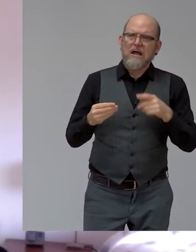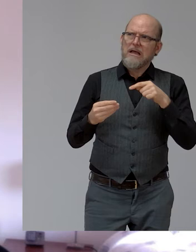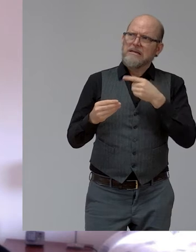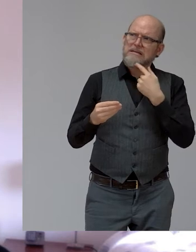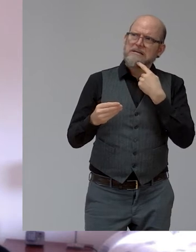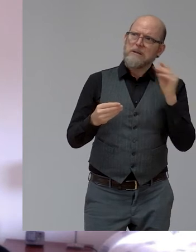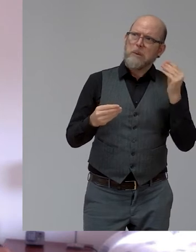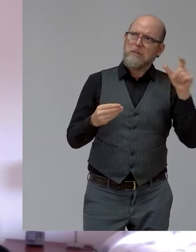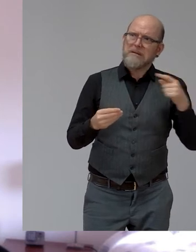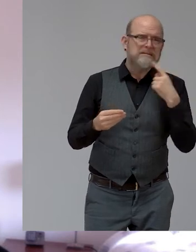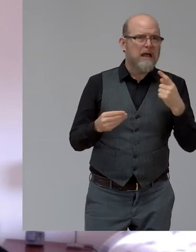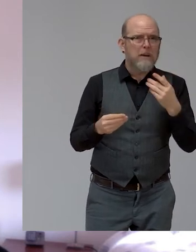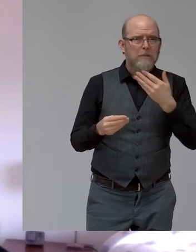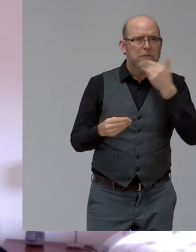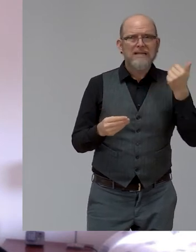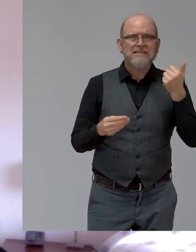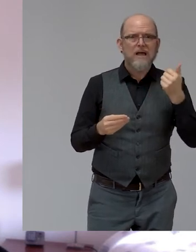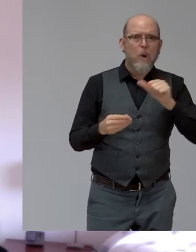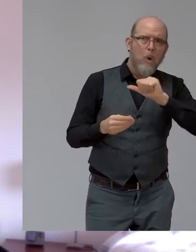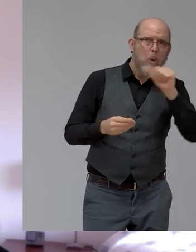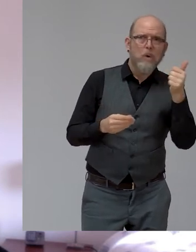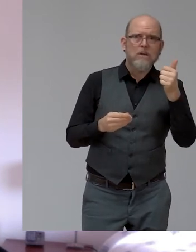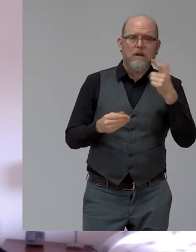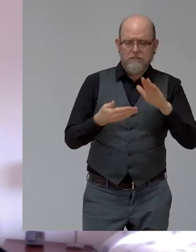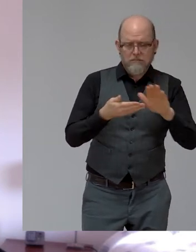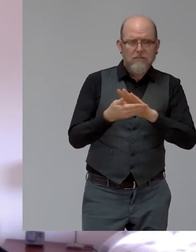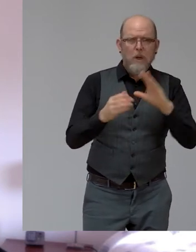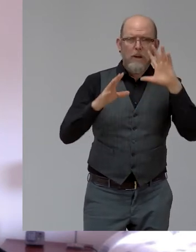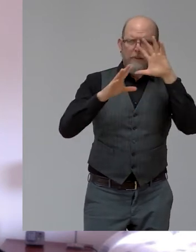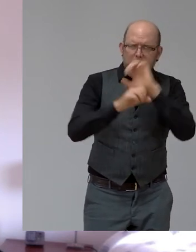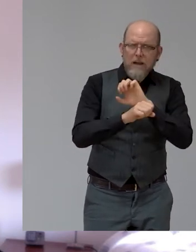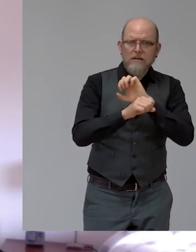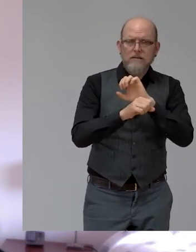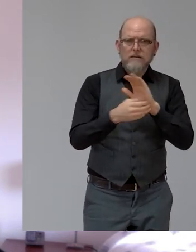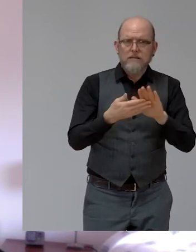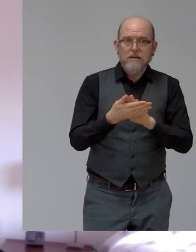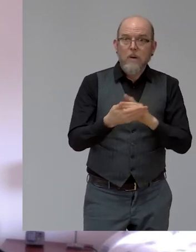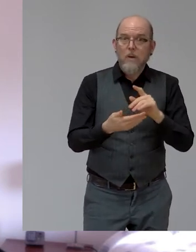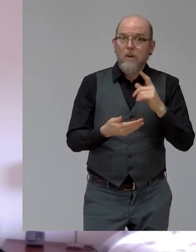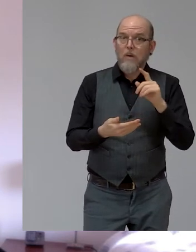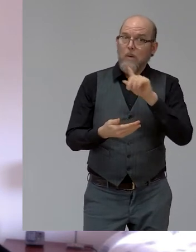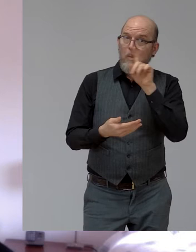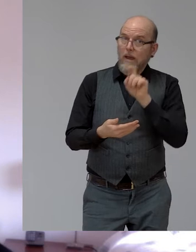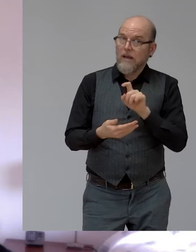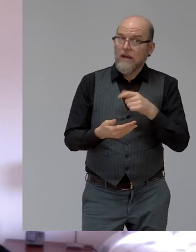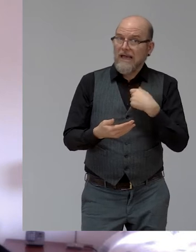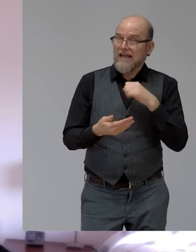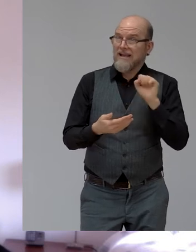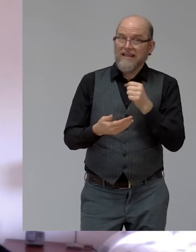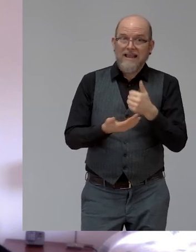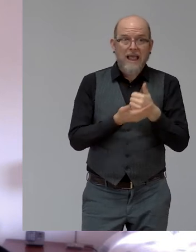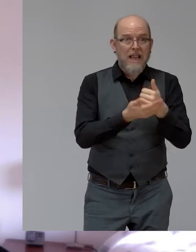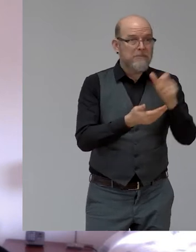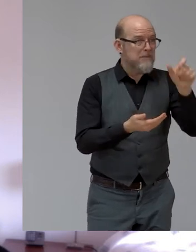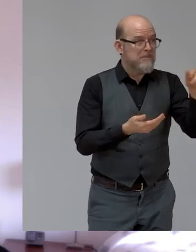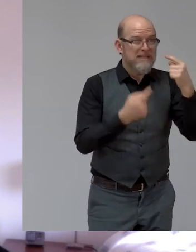navy blue? Why can't we do it with colors that help people which have visual problems? We thought about it and we said,